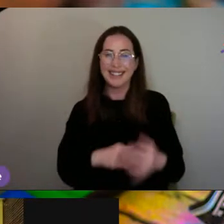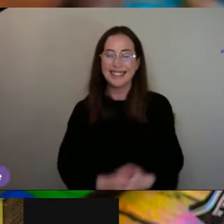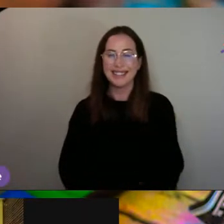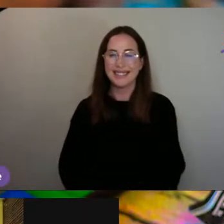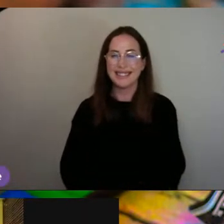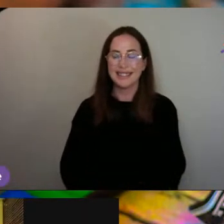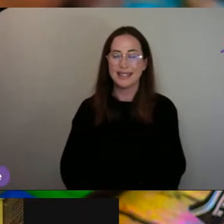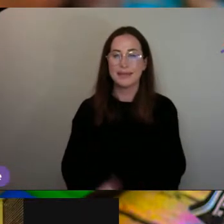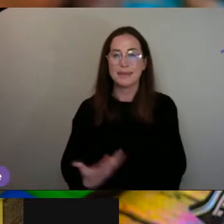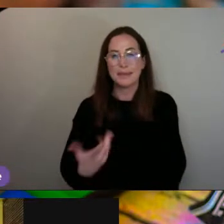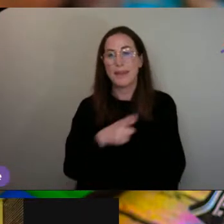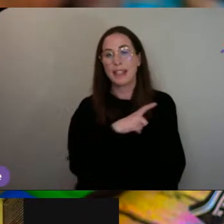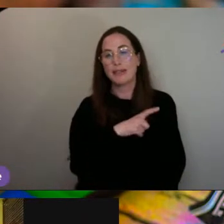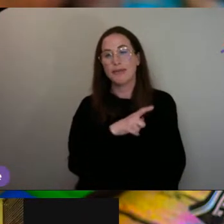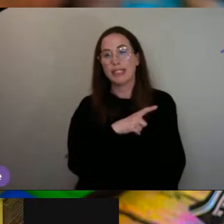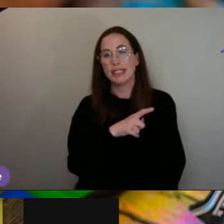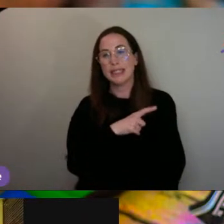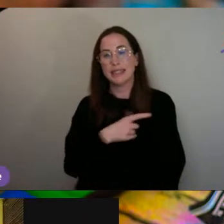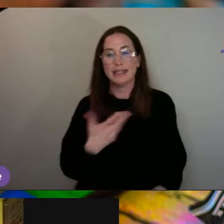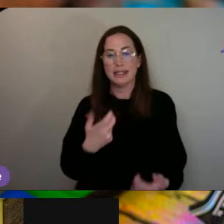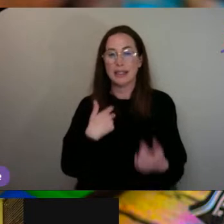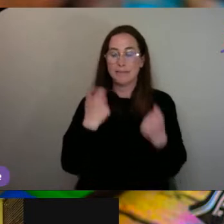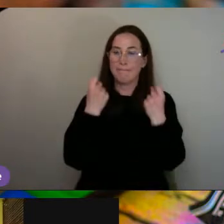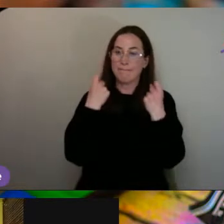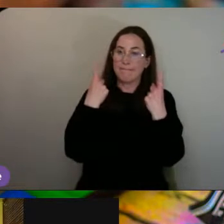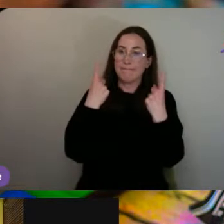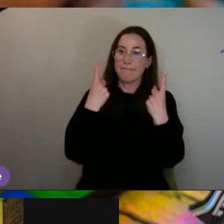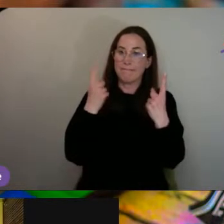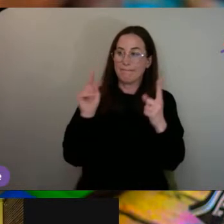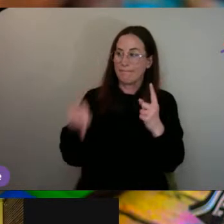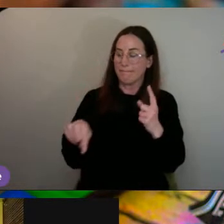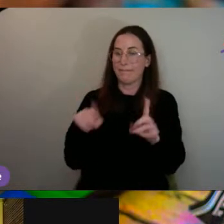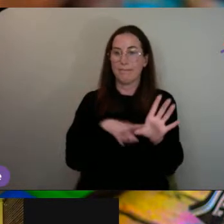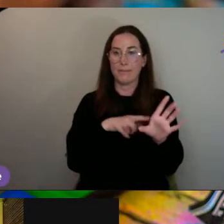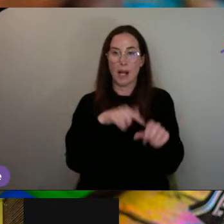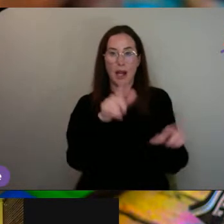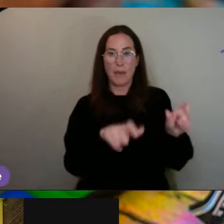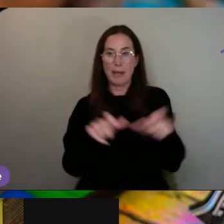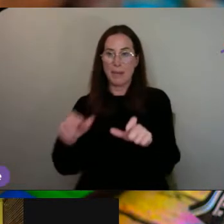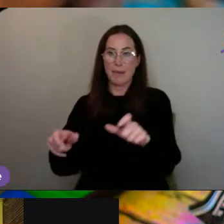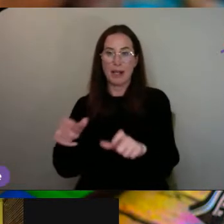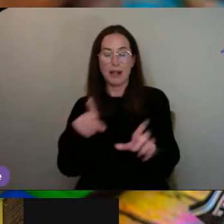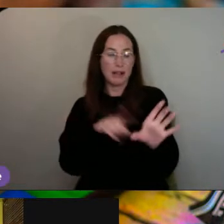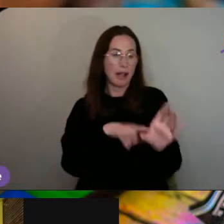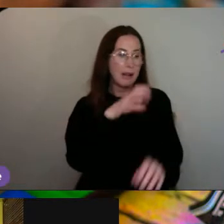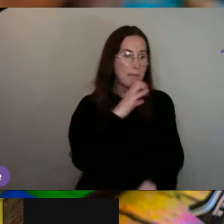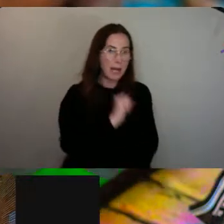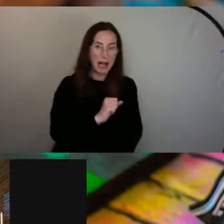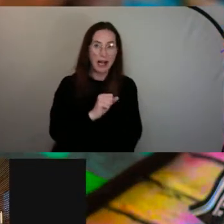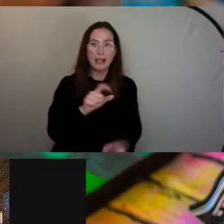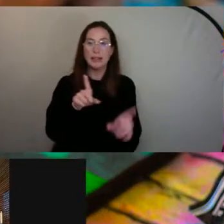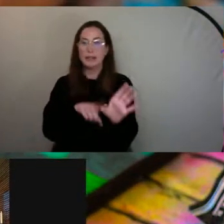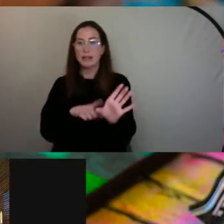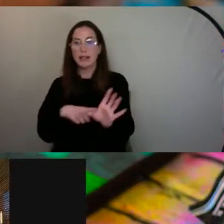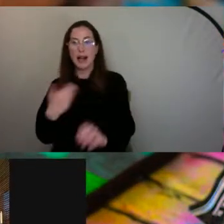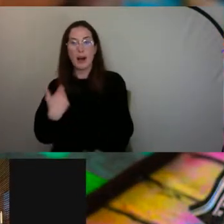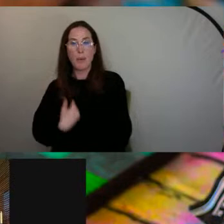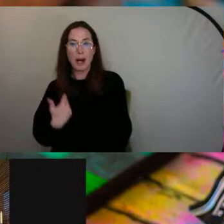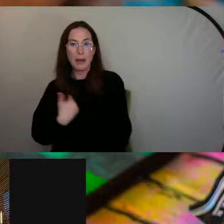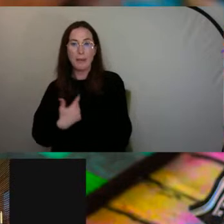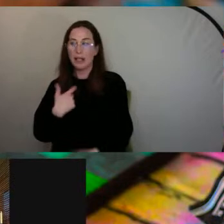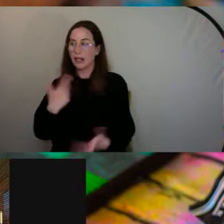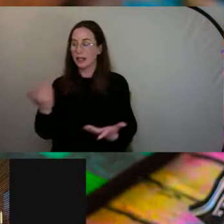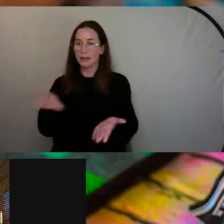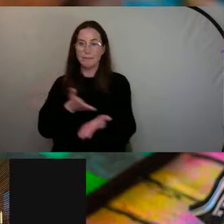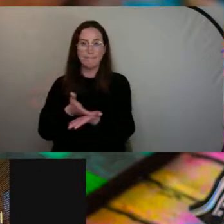And that's the reason why I kind of realized that these young people, these young men and young women, were literally kind of